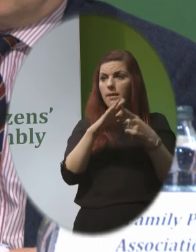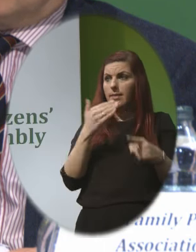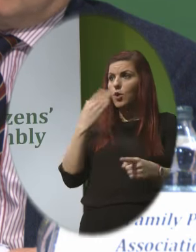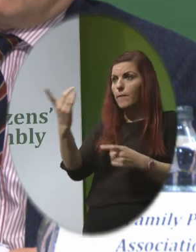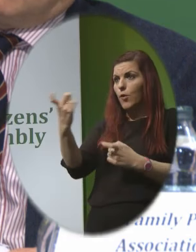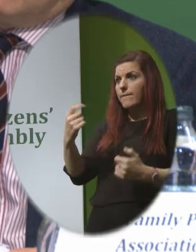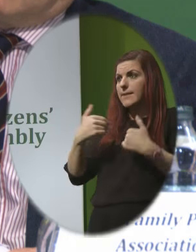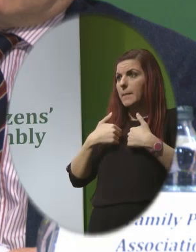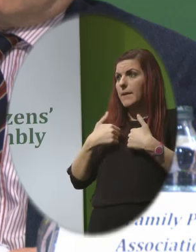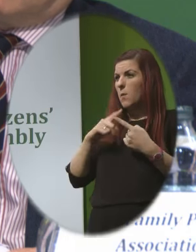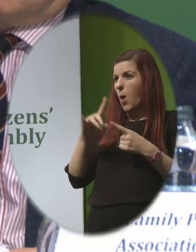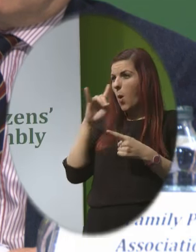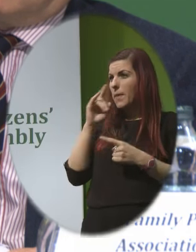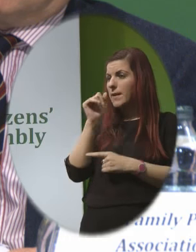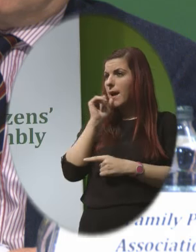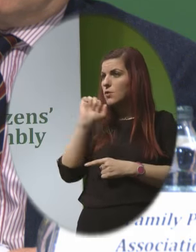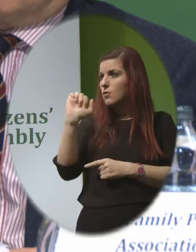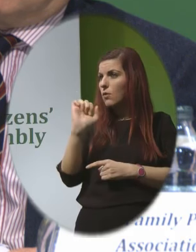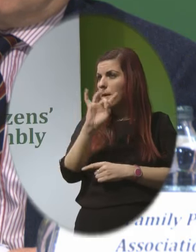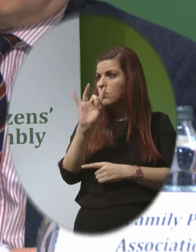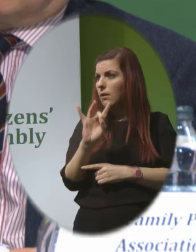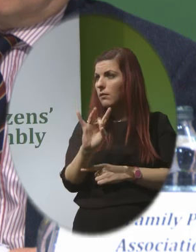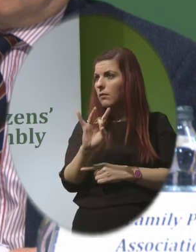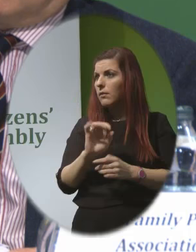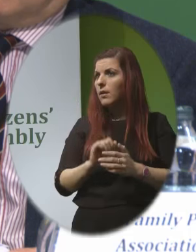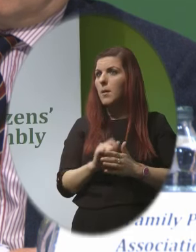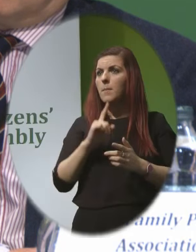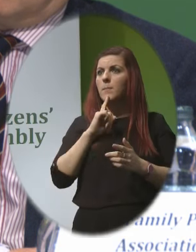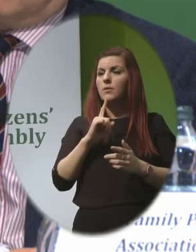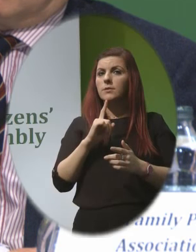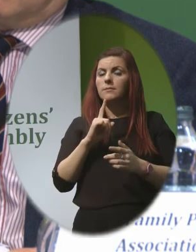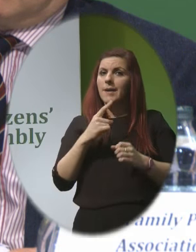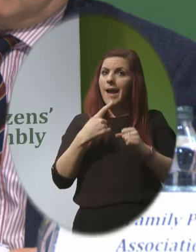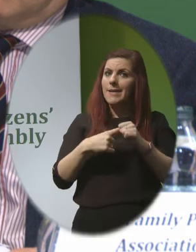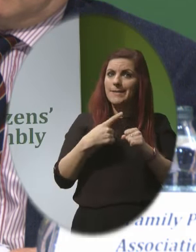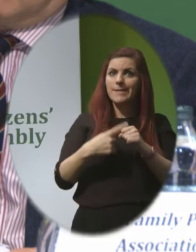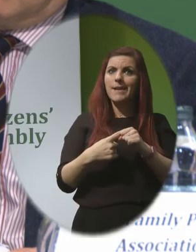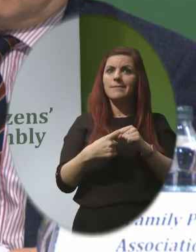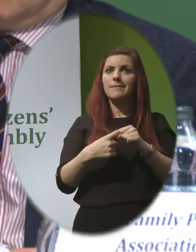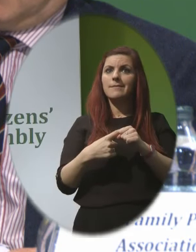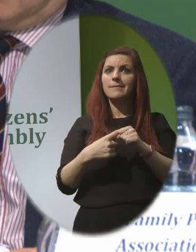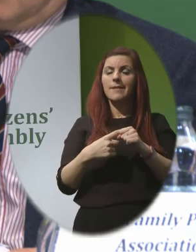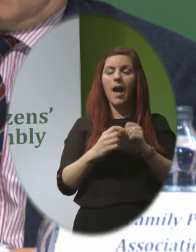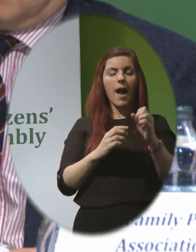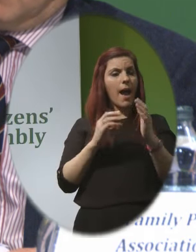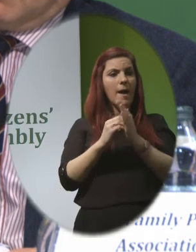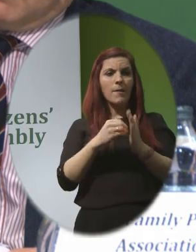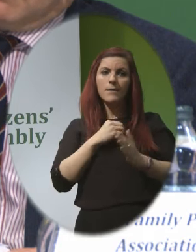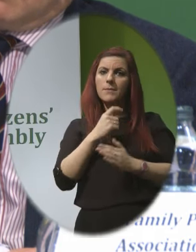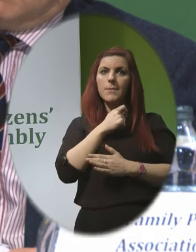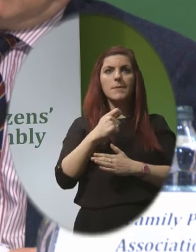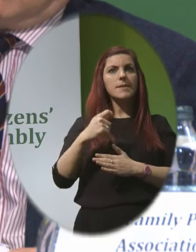So I hope that answers your question But once again I would say that